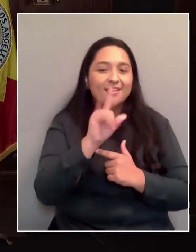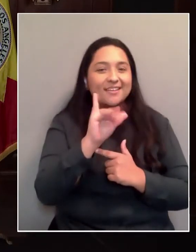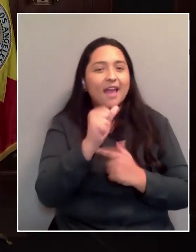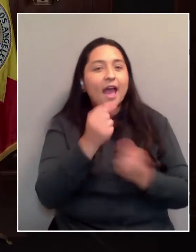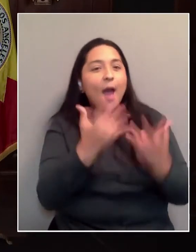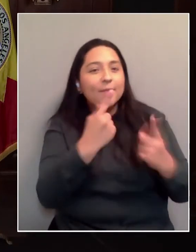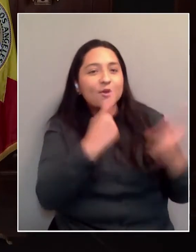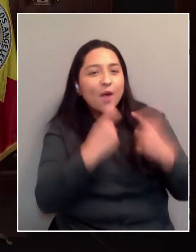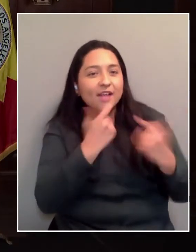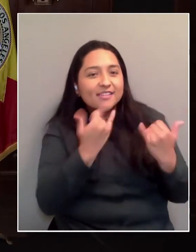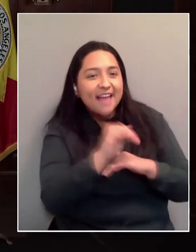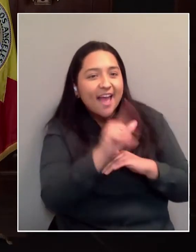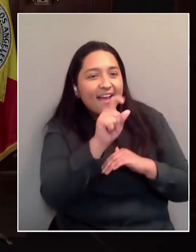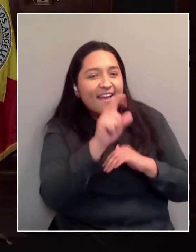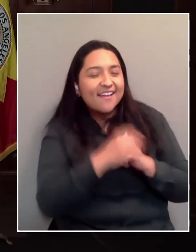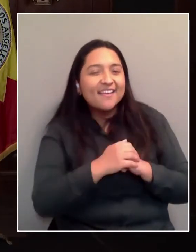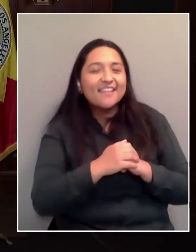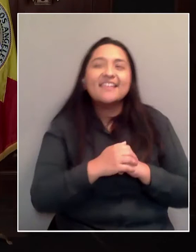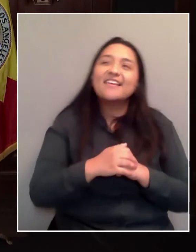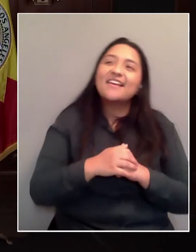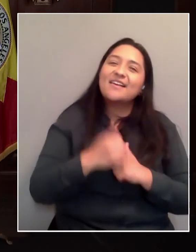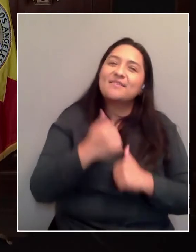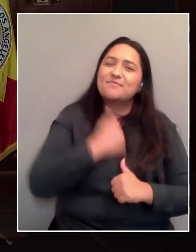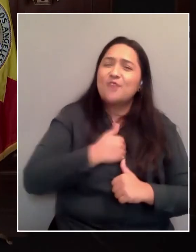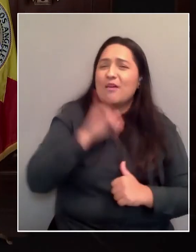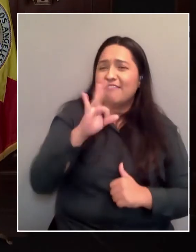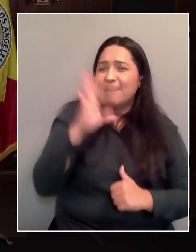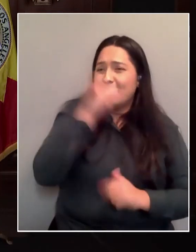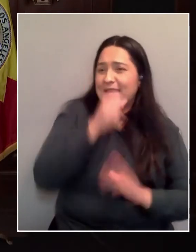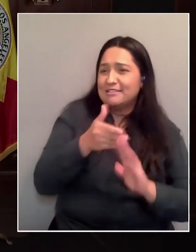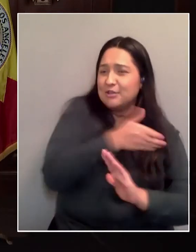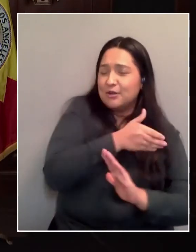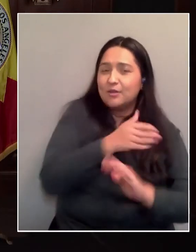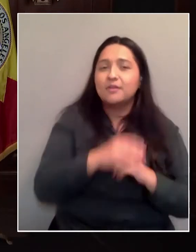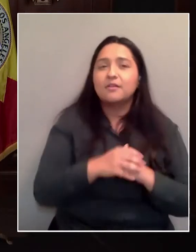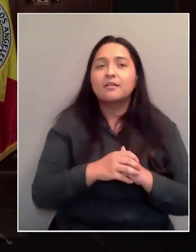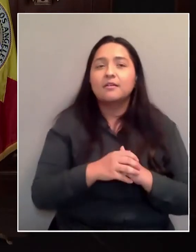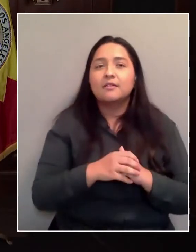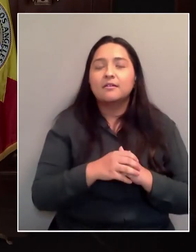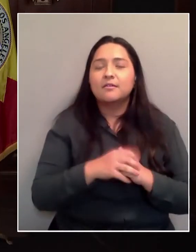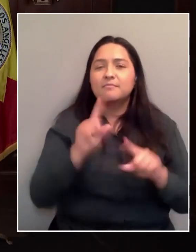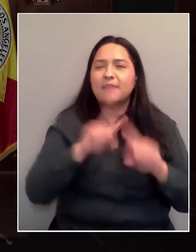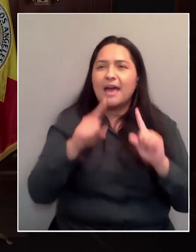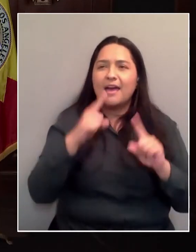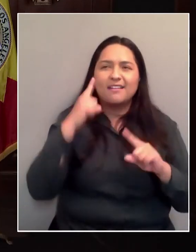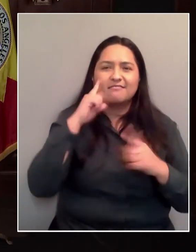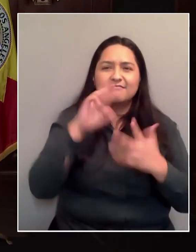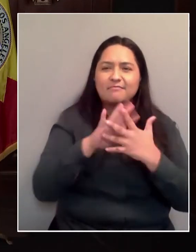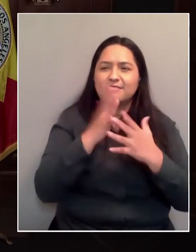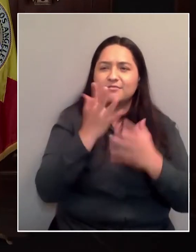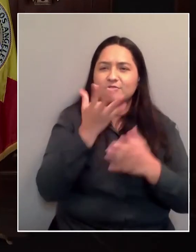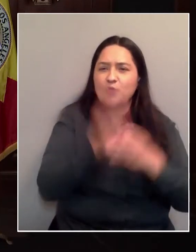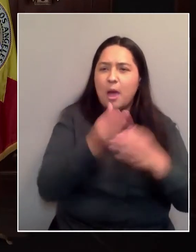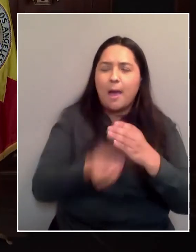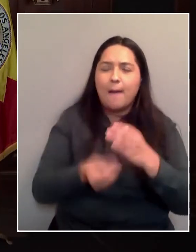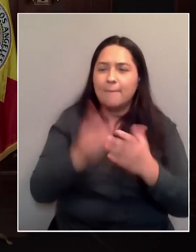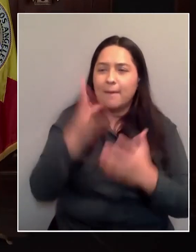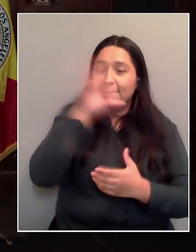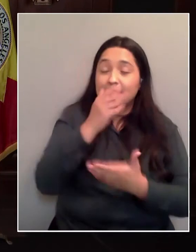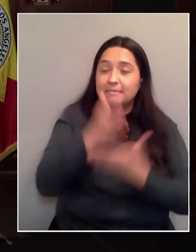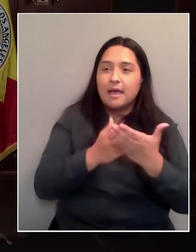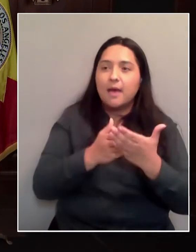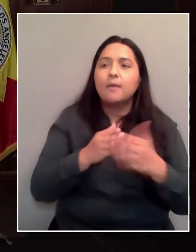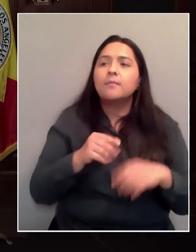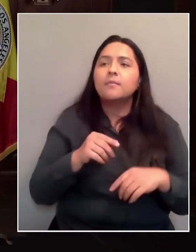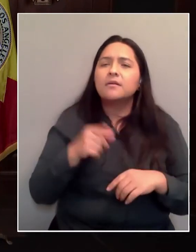Hi. I'm sorry if I missed the survey, but the feed dropped up, and so I missed some of it, and so you may have touched on this. Did you say